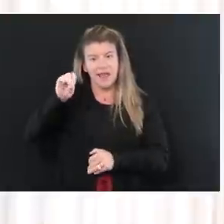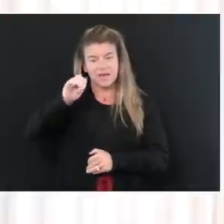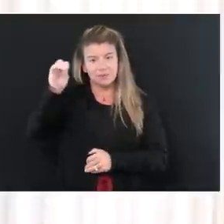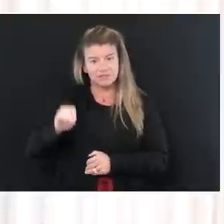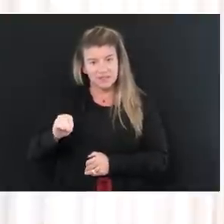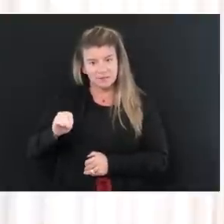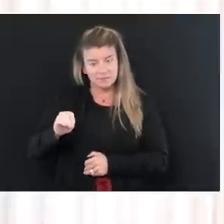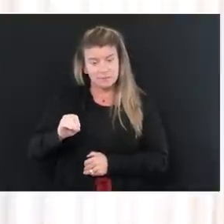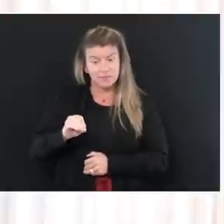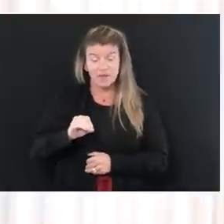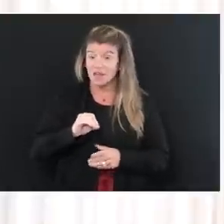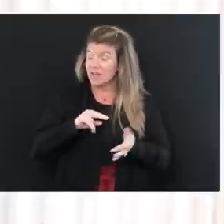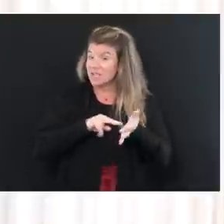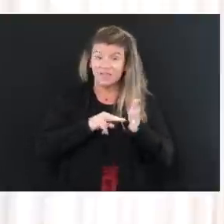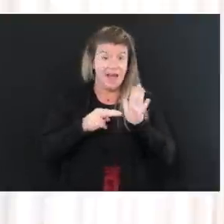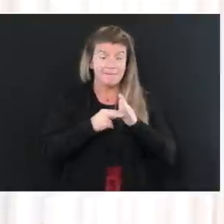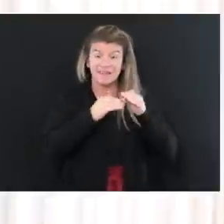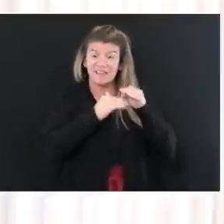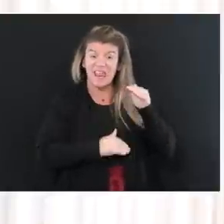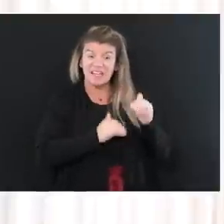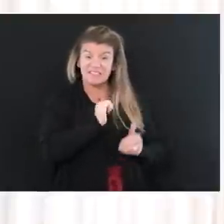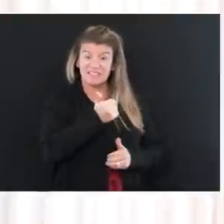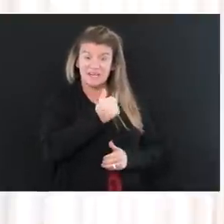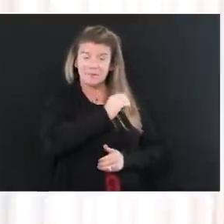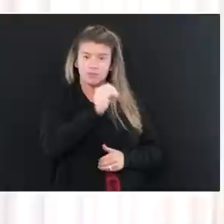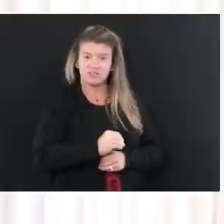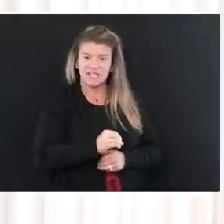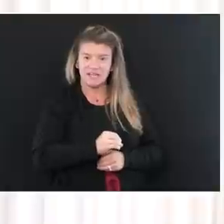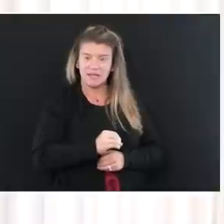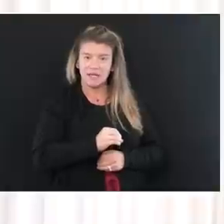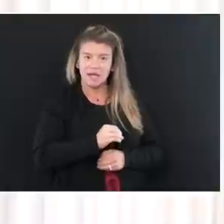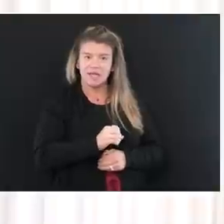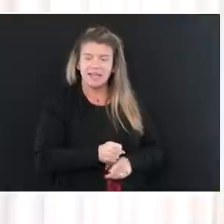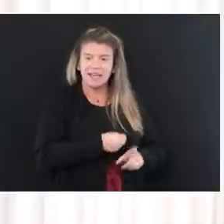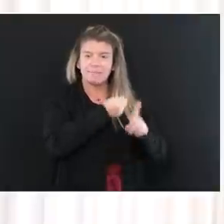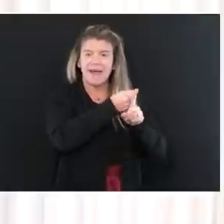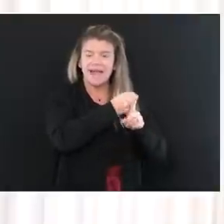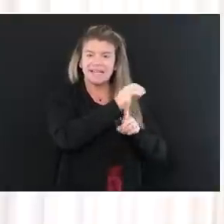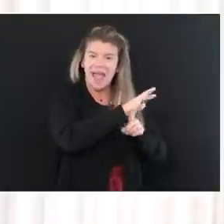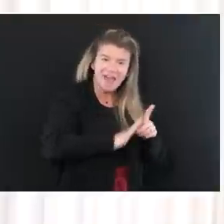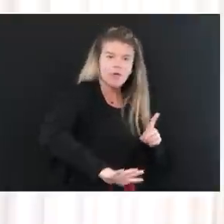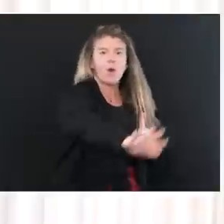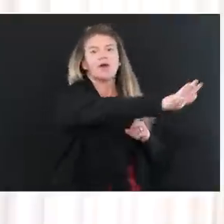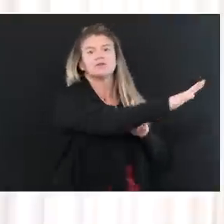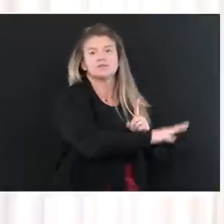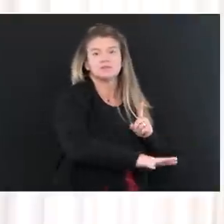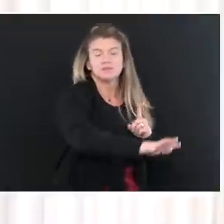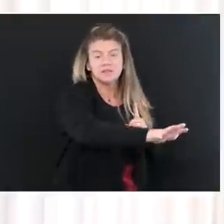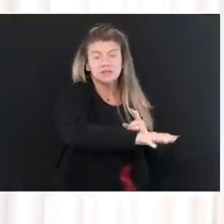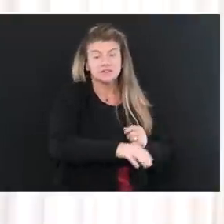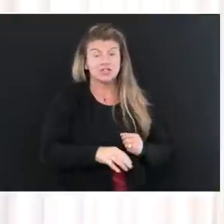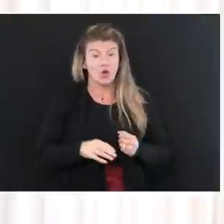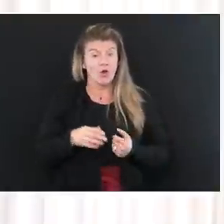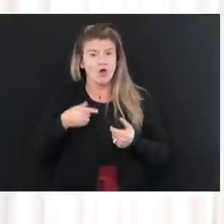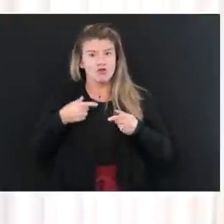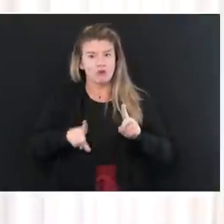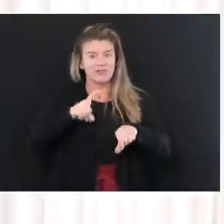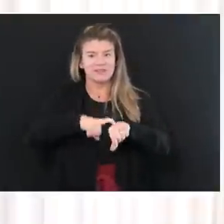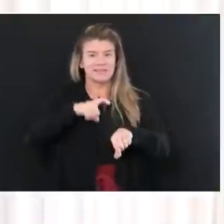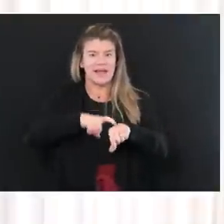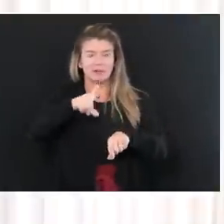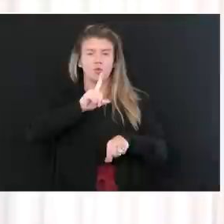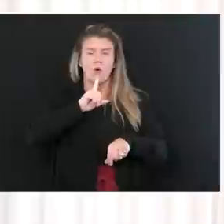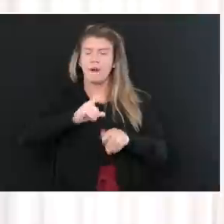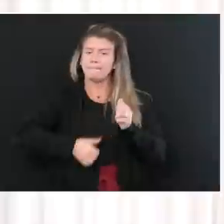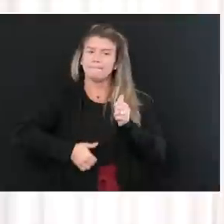% of people infected infected can infect almost everybody else. And the time that they're the most infectious is in